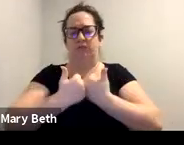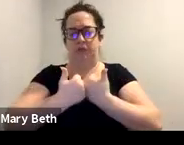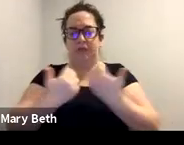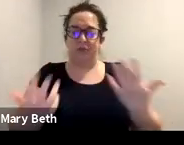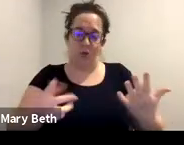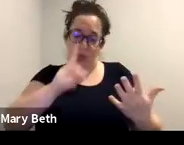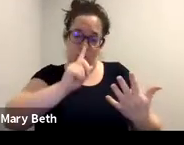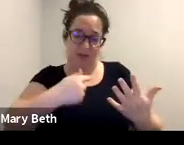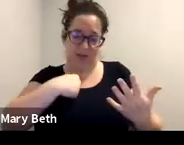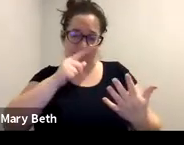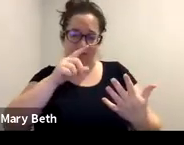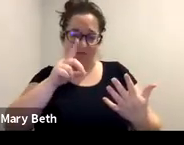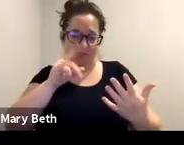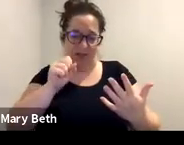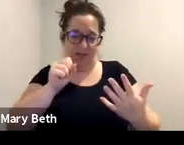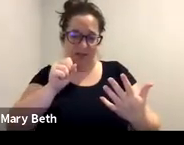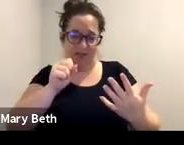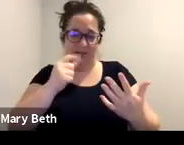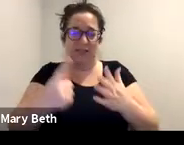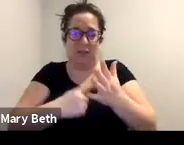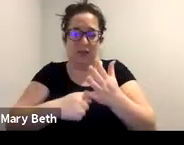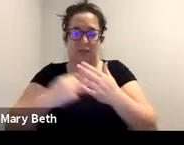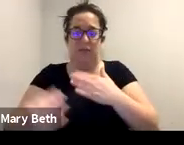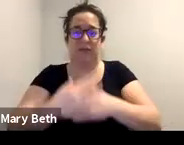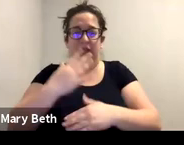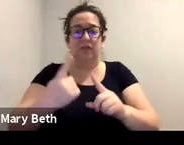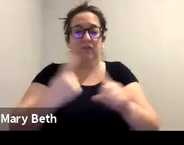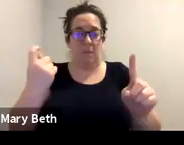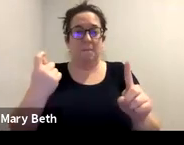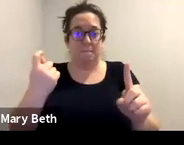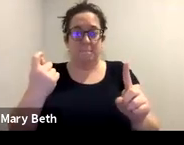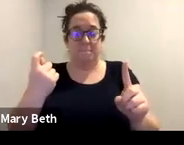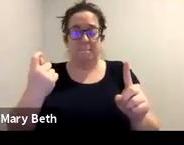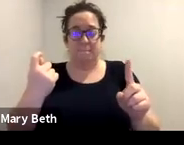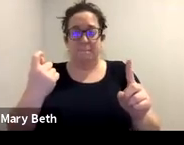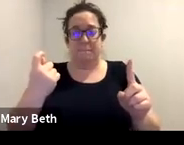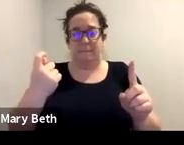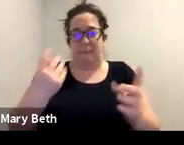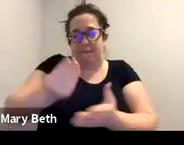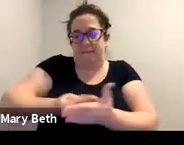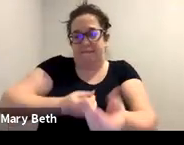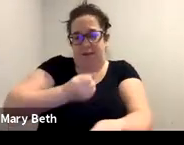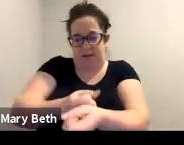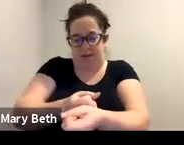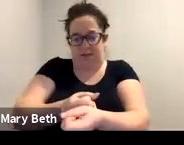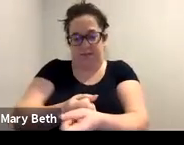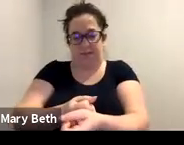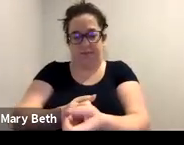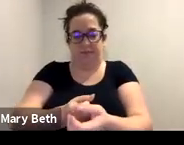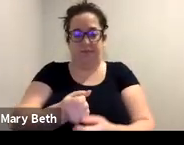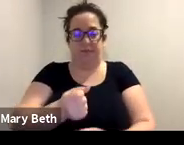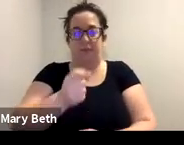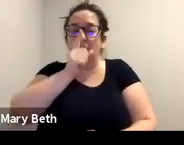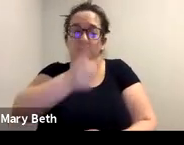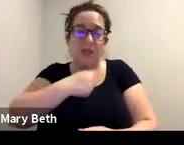but when we talk about holistic, um, I mean, uh, it's most core.